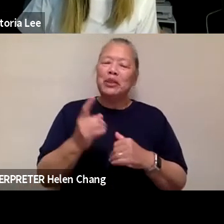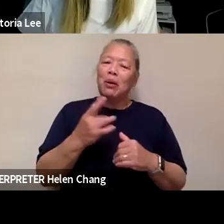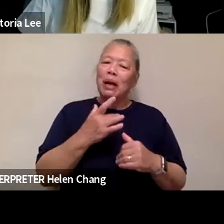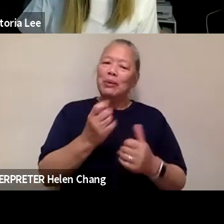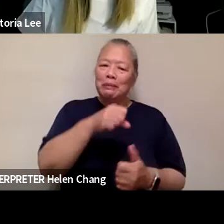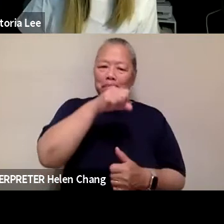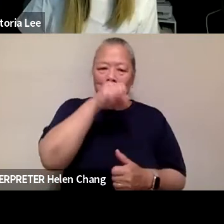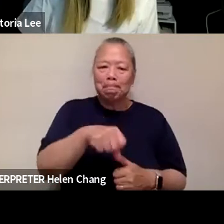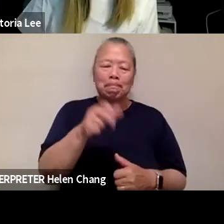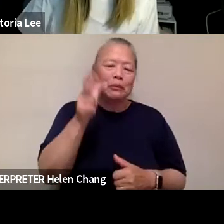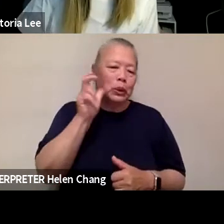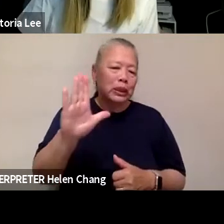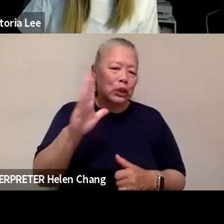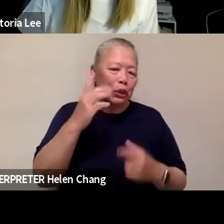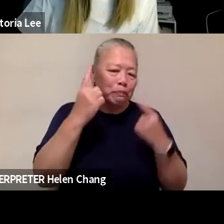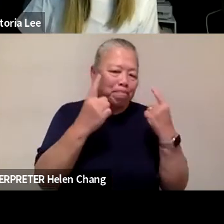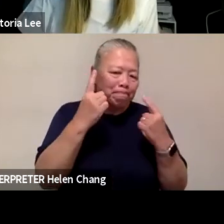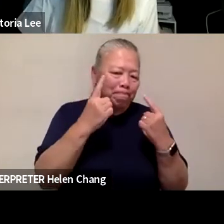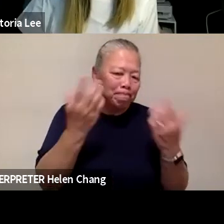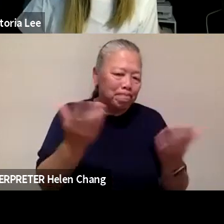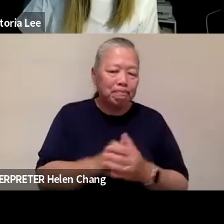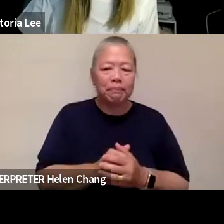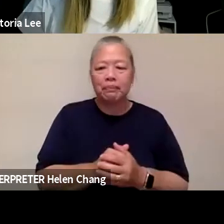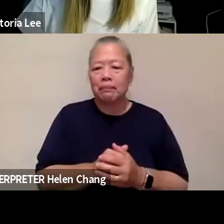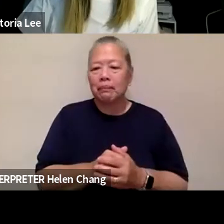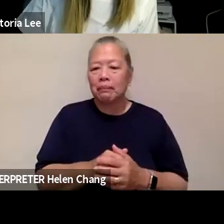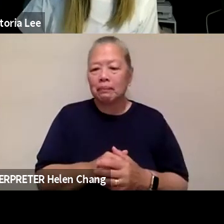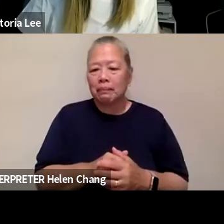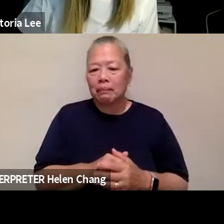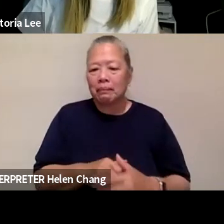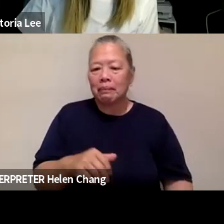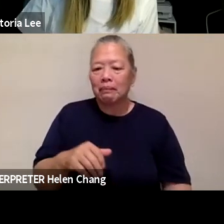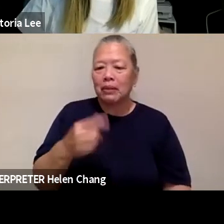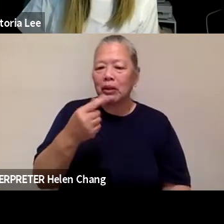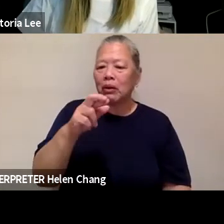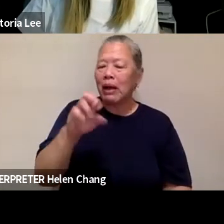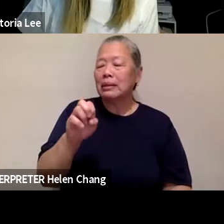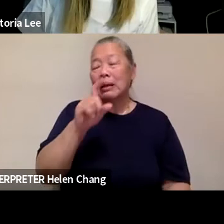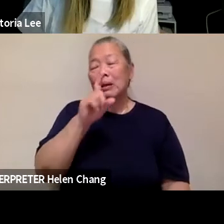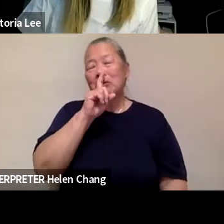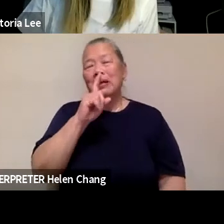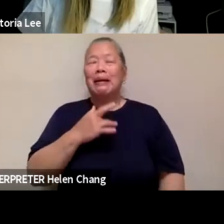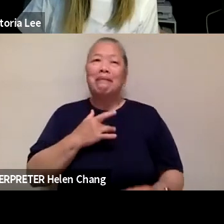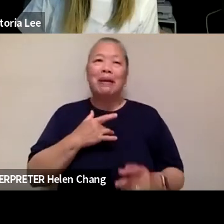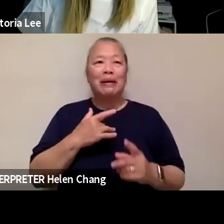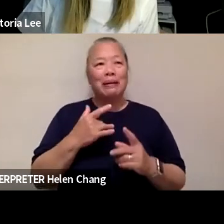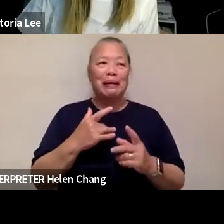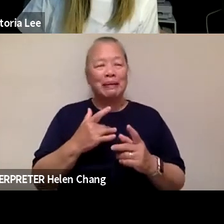your thoughts. Well, I'm very flattered. Thank you for that first plug for my book.